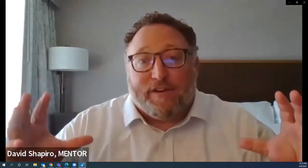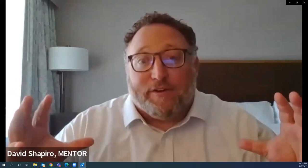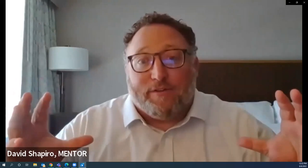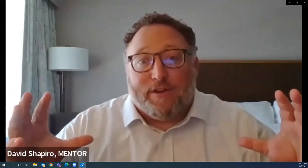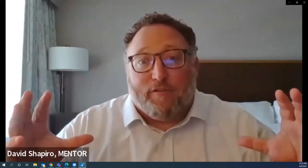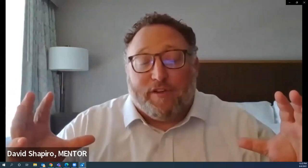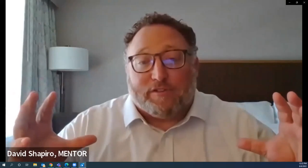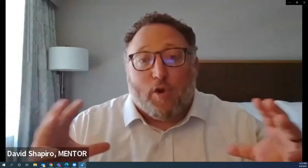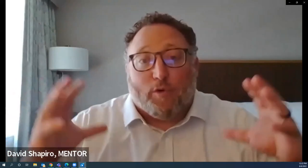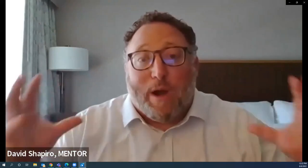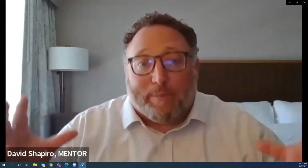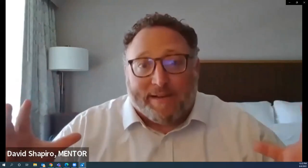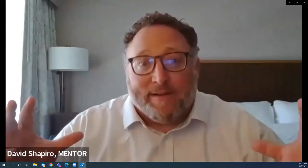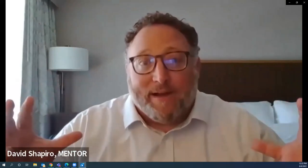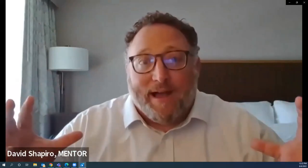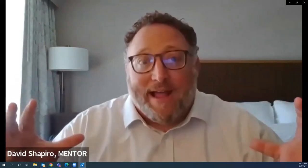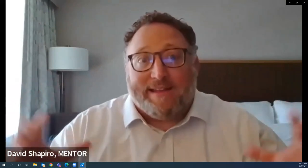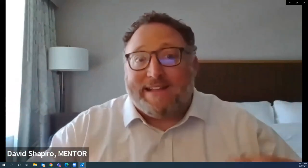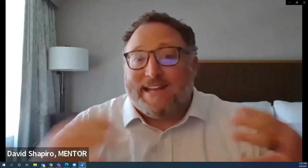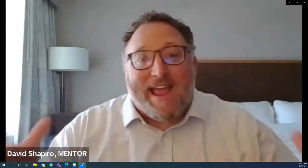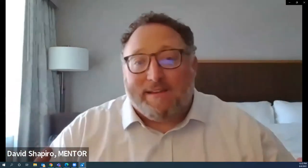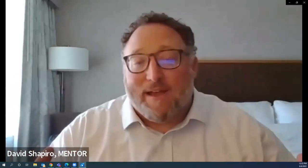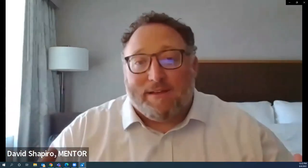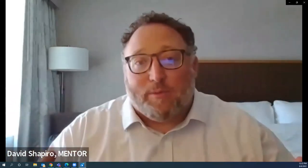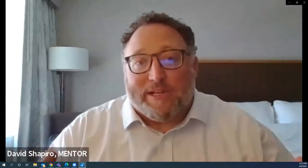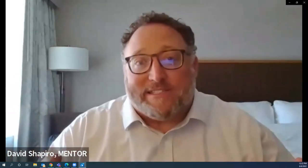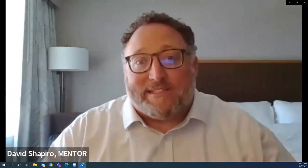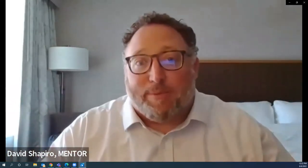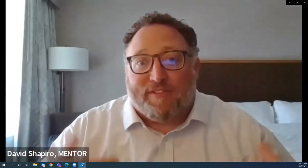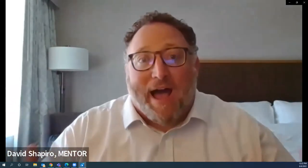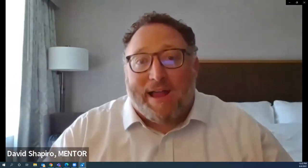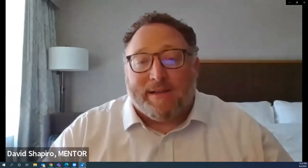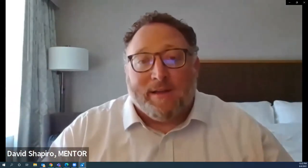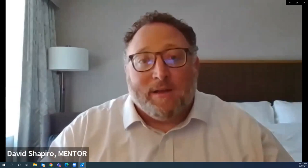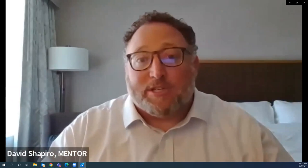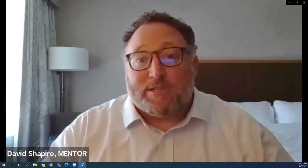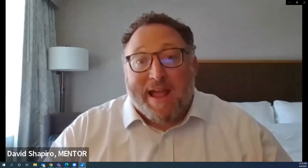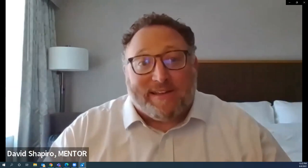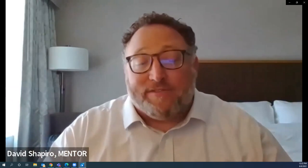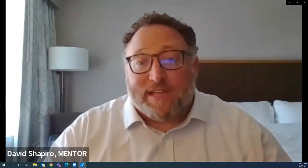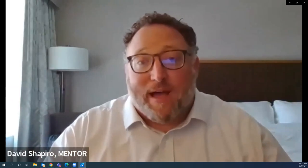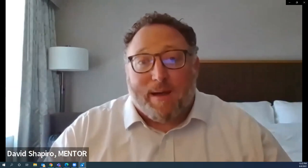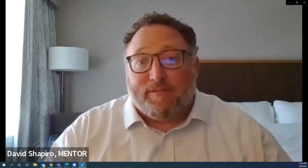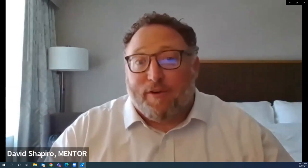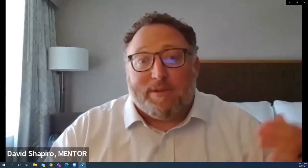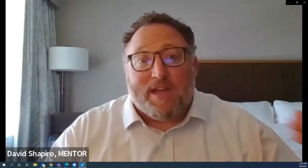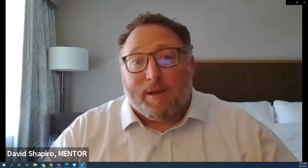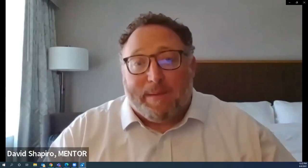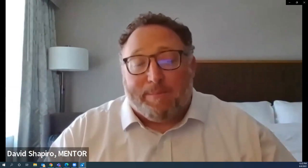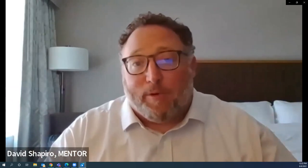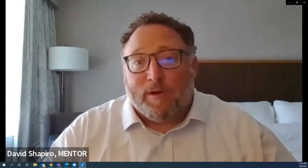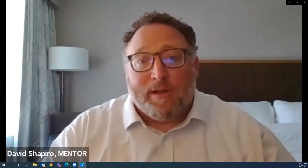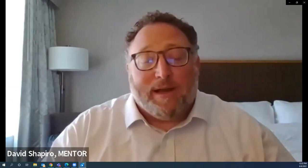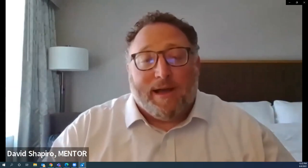uh fear you know feels overwhelming and yet today we seek to provide perspectives um from